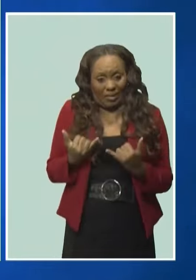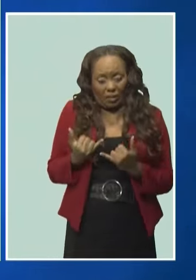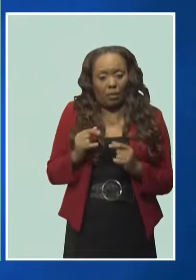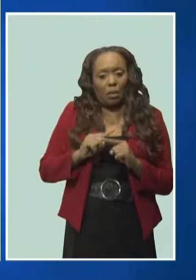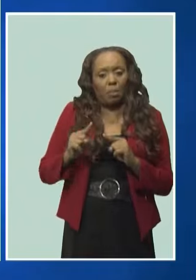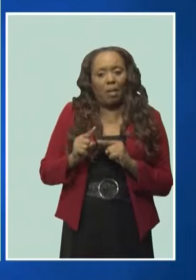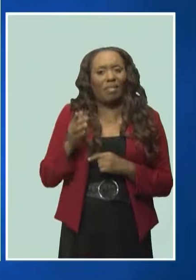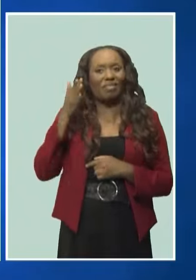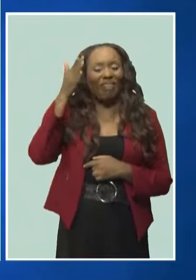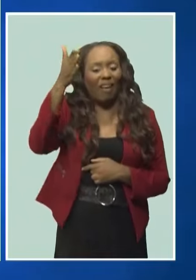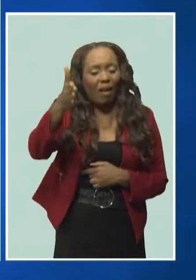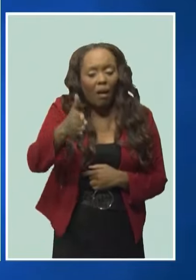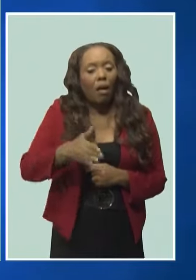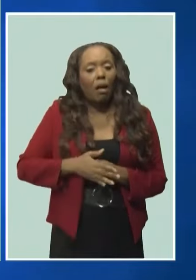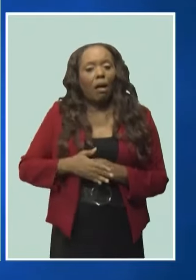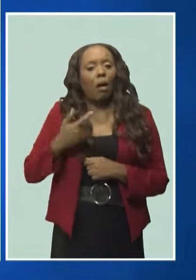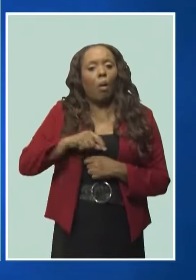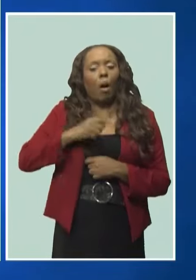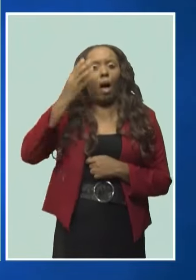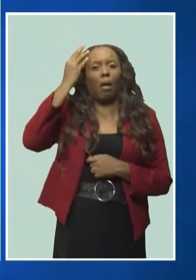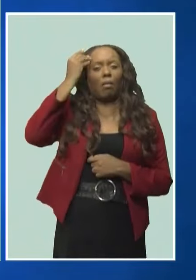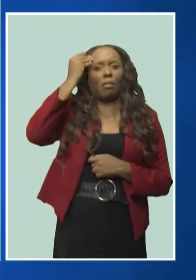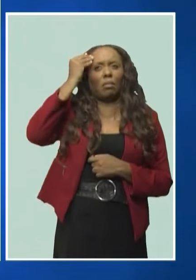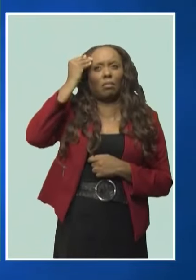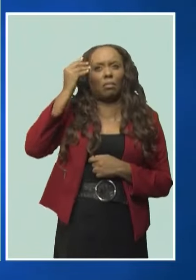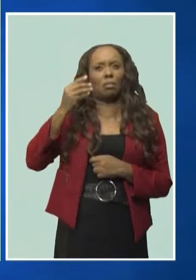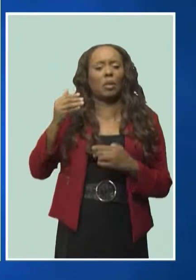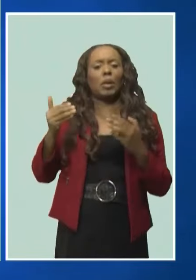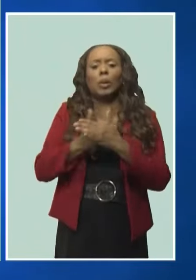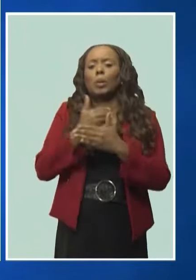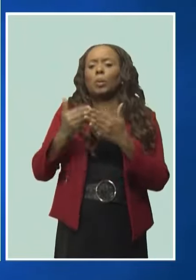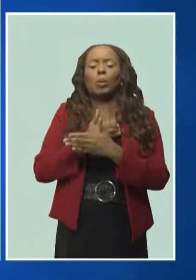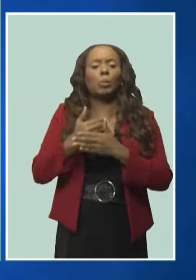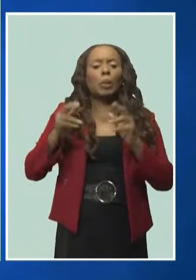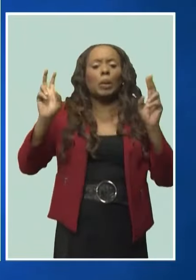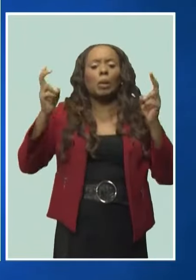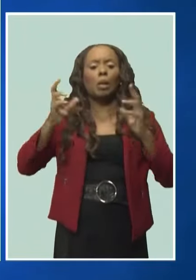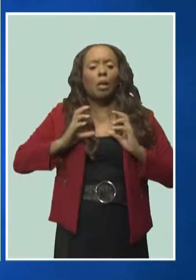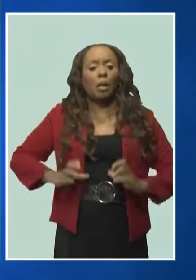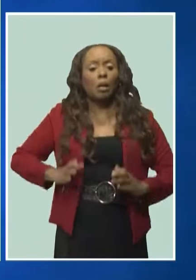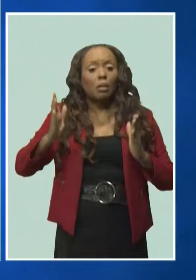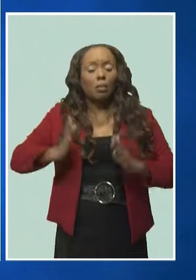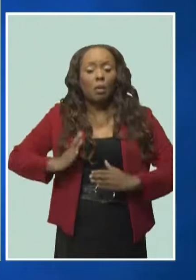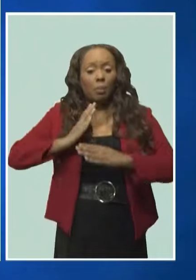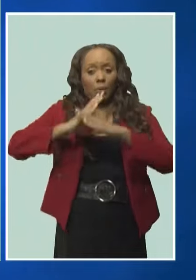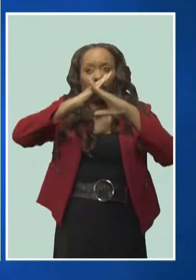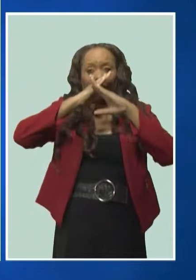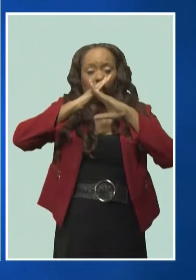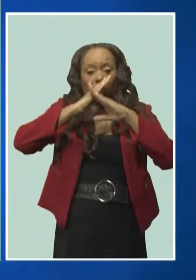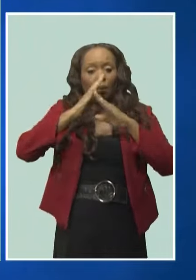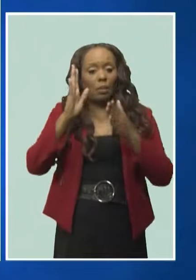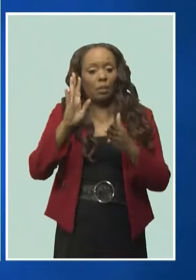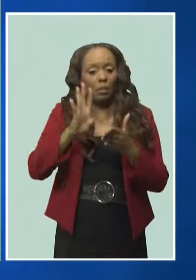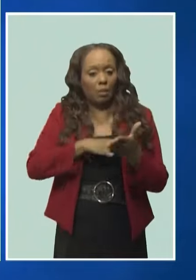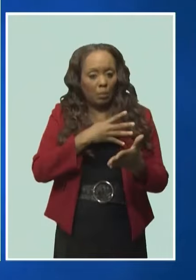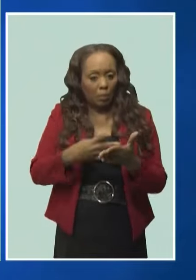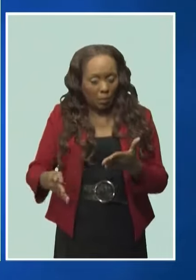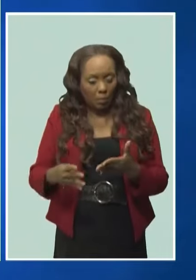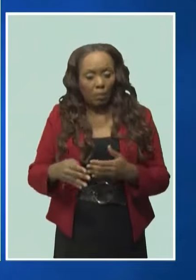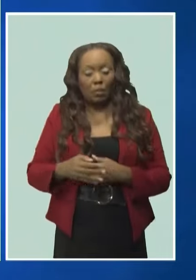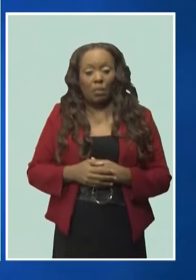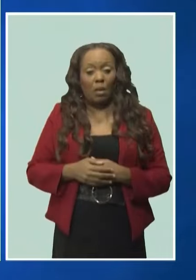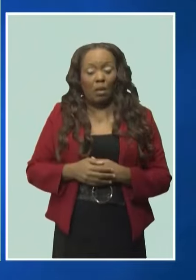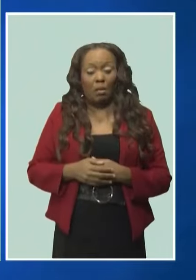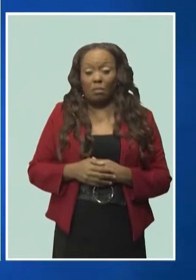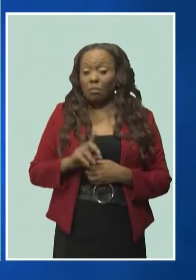because, as I said, we're thinking of this whole new consumer protection agenda. And with this agenda, you can be assured that